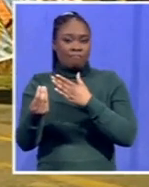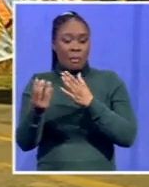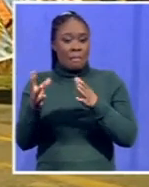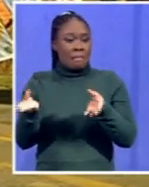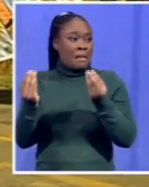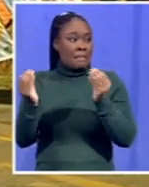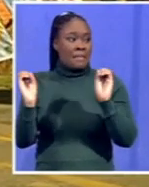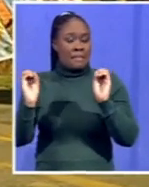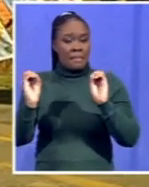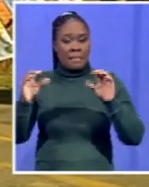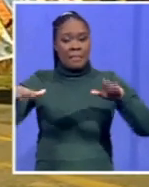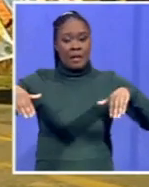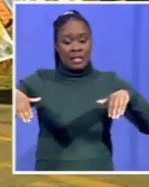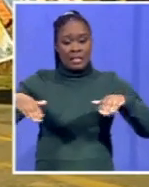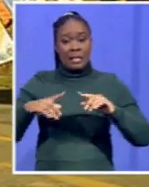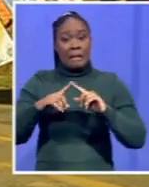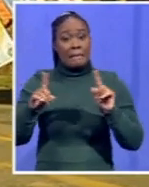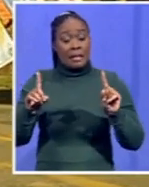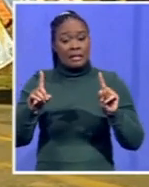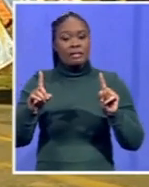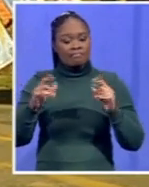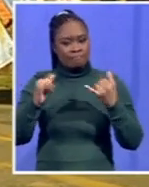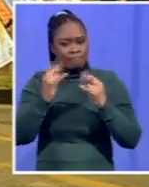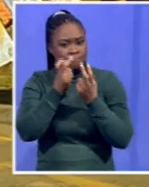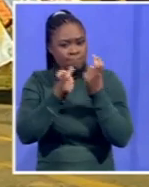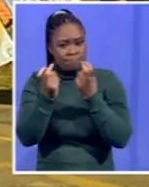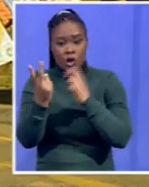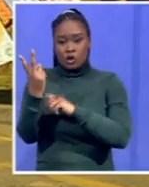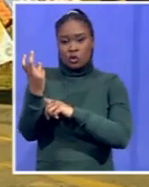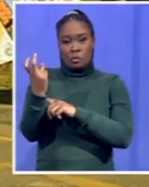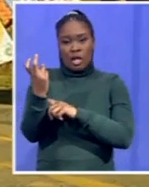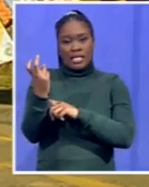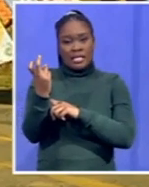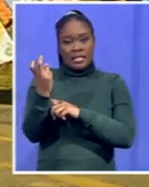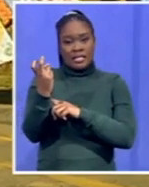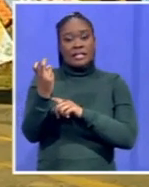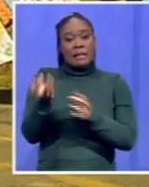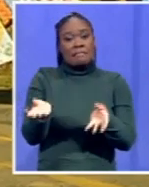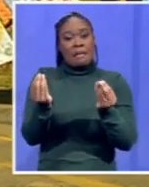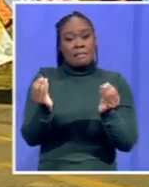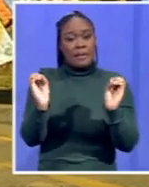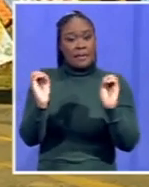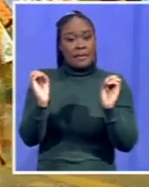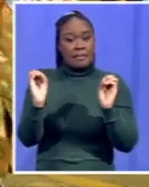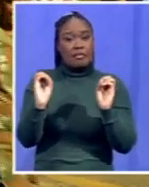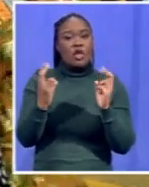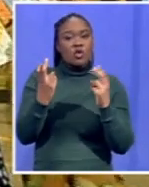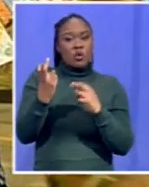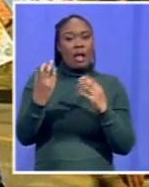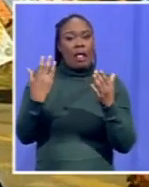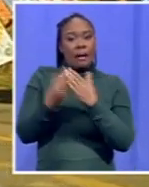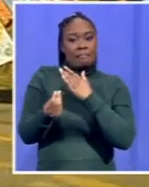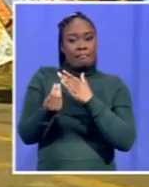We are told that they have not found the bodies, two bodies of, I mean, those two people who got lost